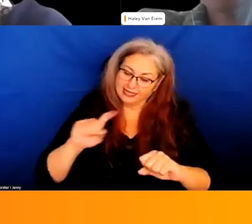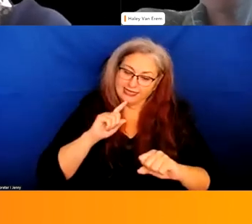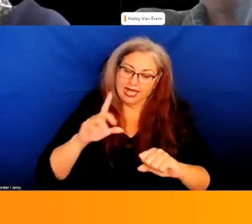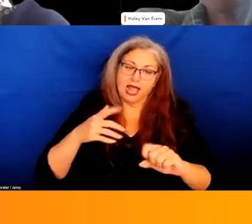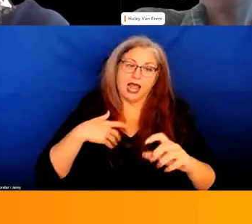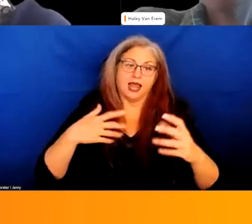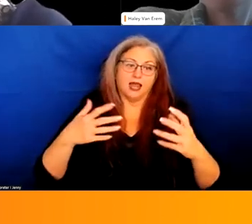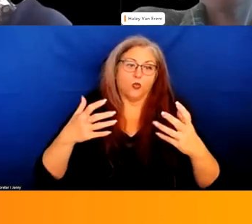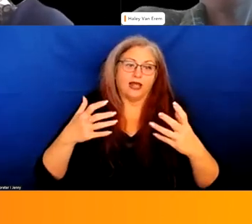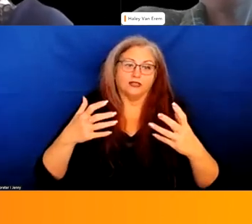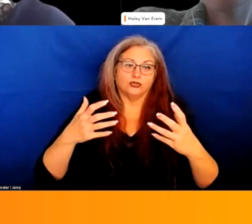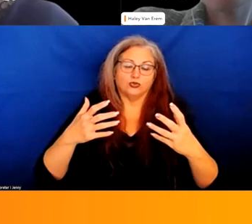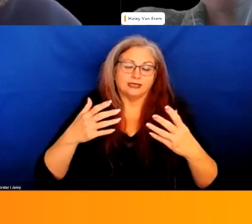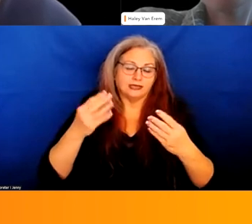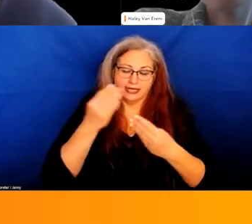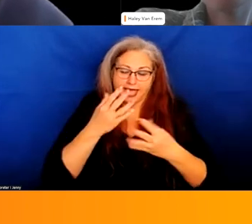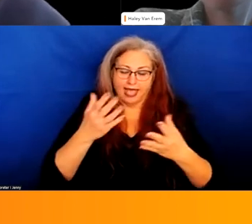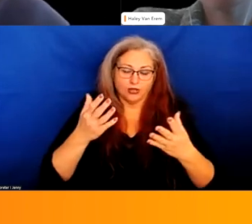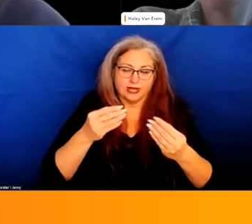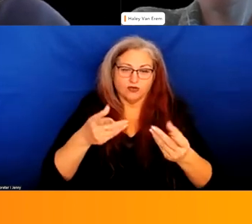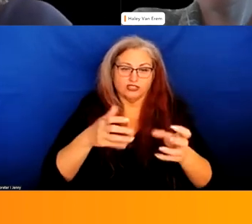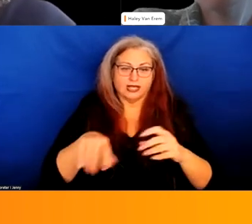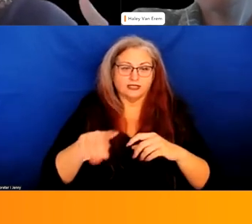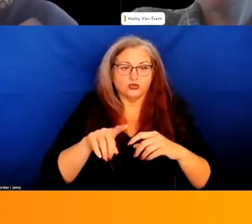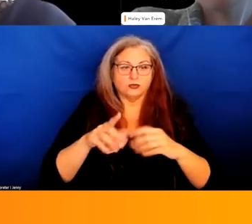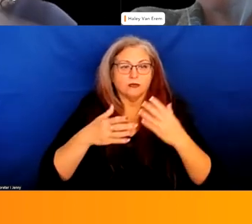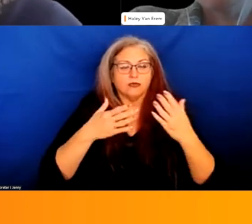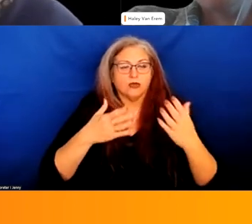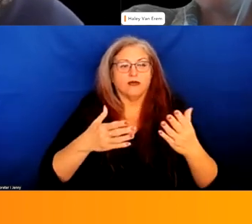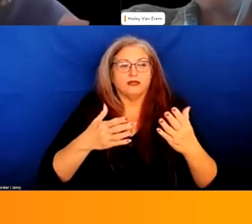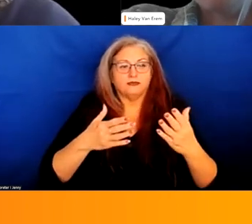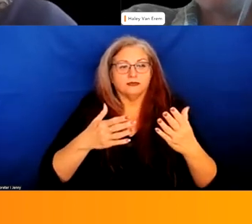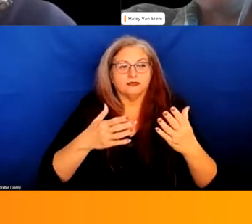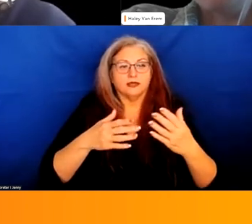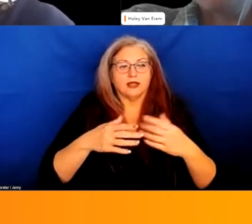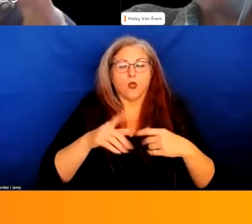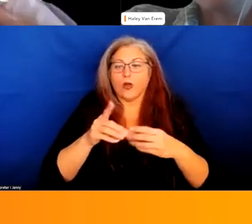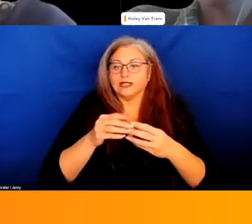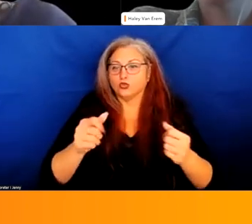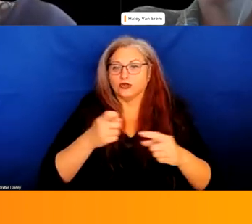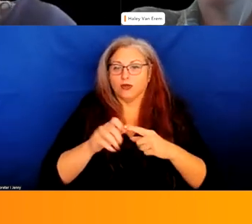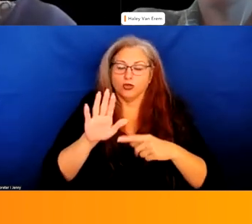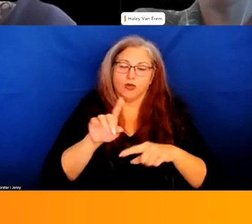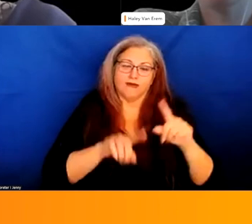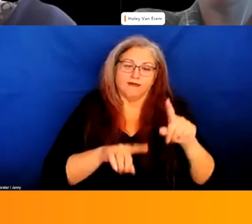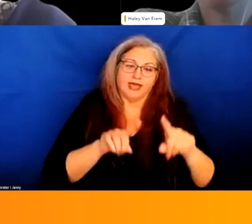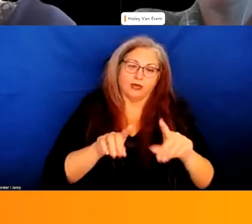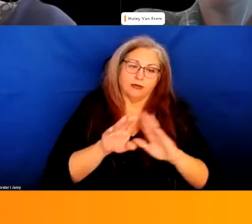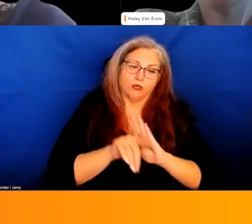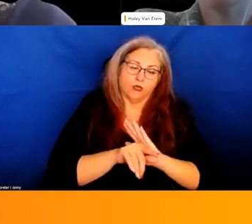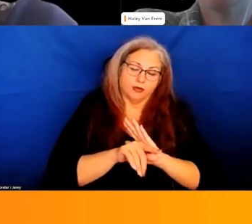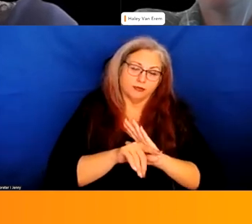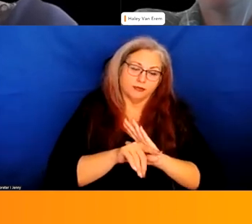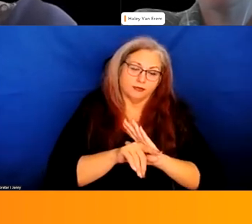want to just give you all a chance to offer a solution from your various capacities um